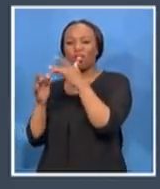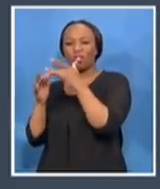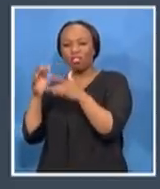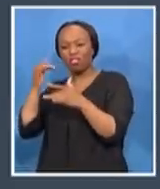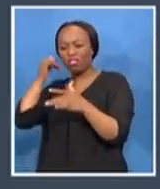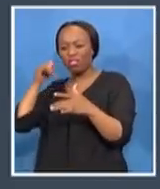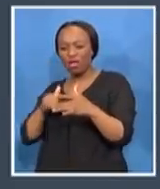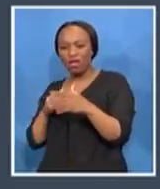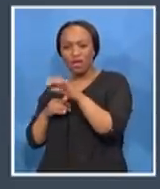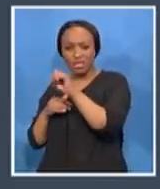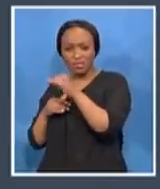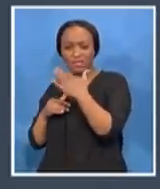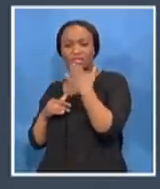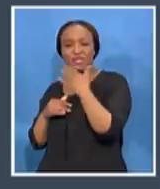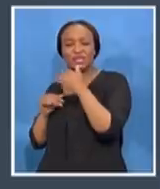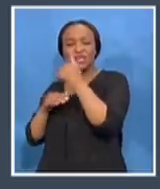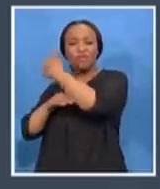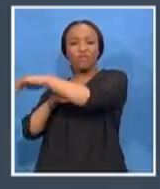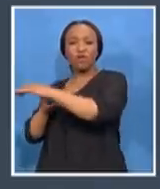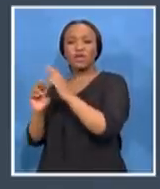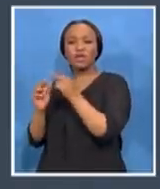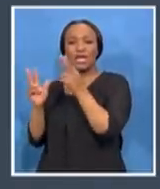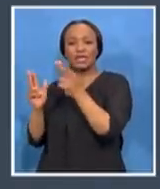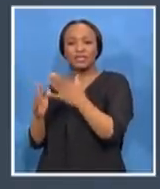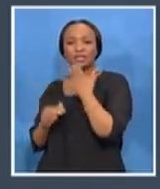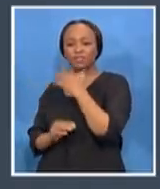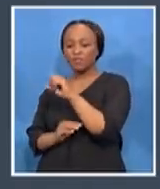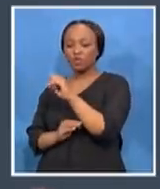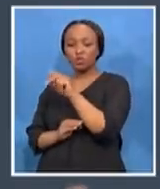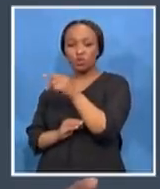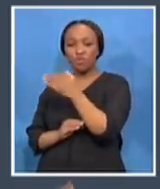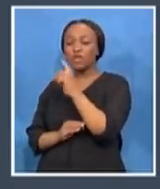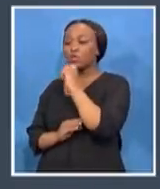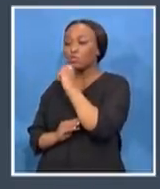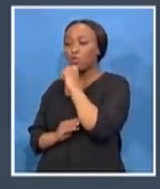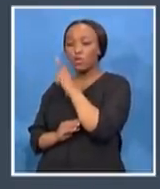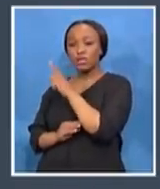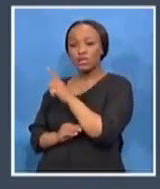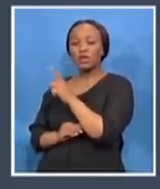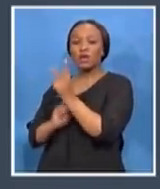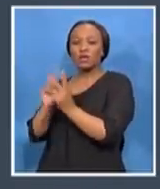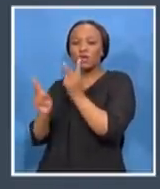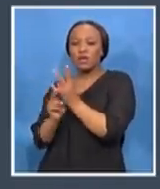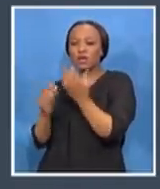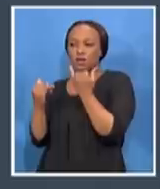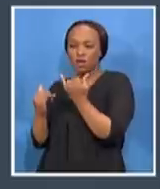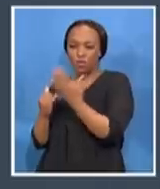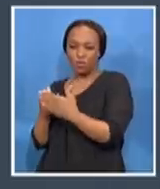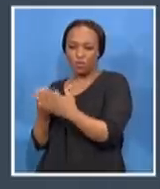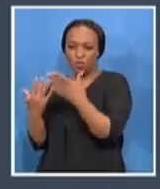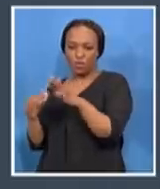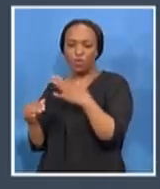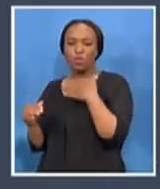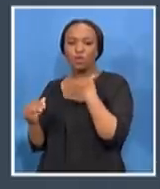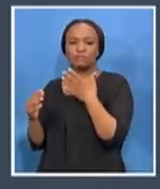Mukwena. Sophie, a very good morning once again. Just a breakdown of what we expect to happen today.